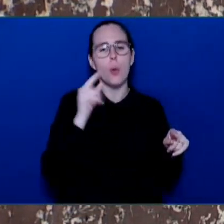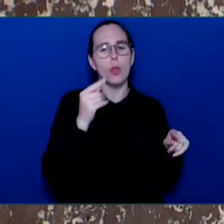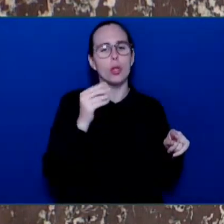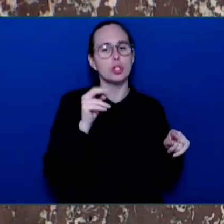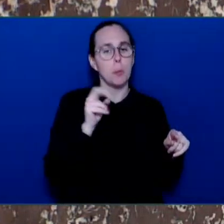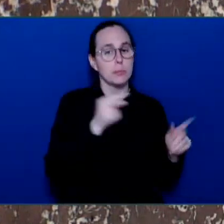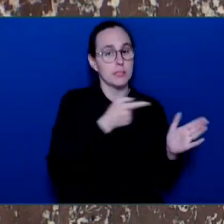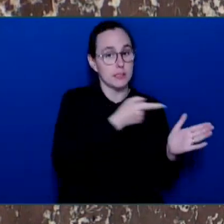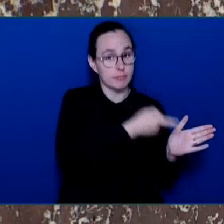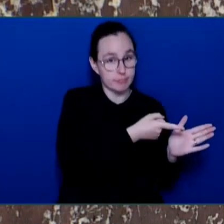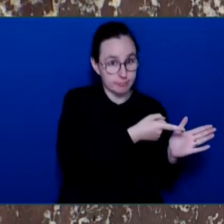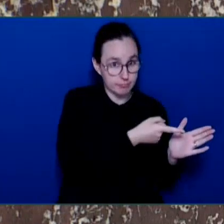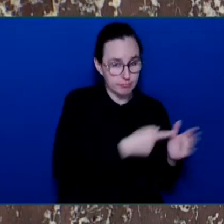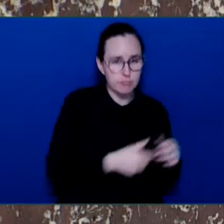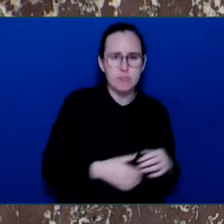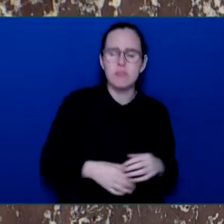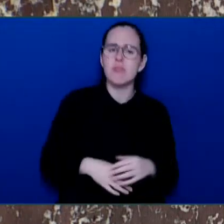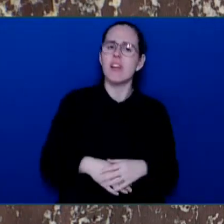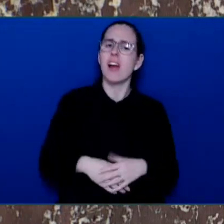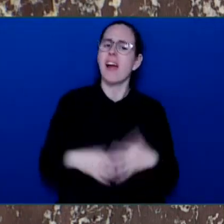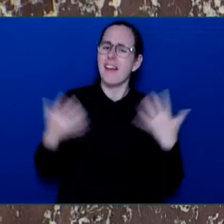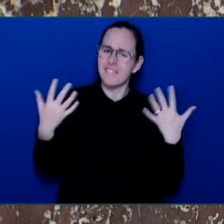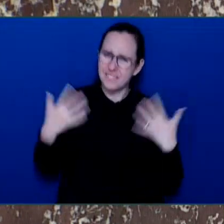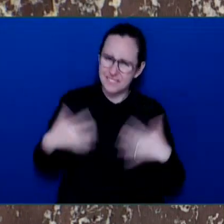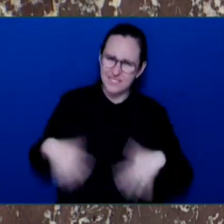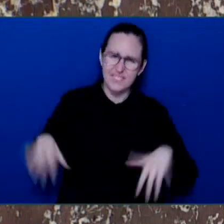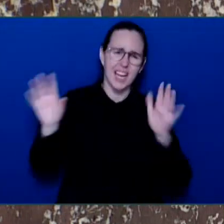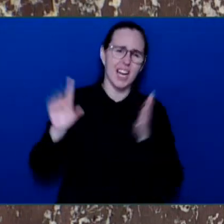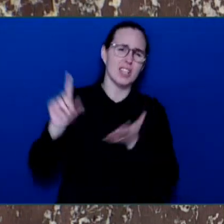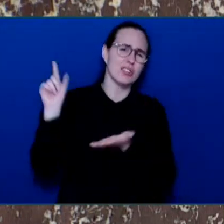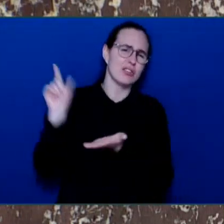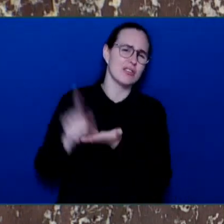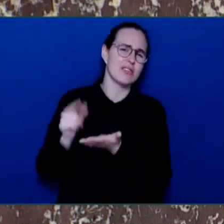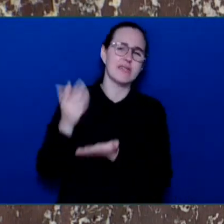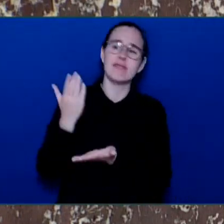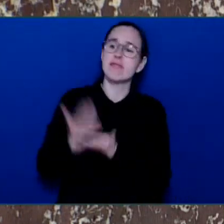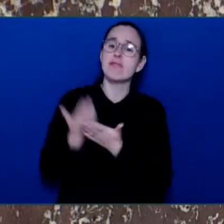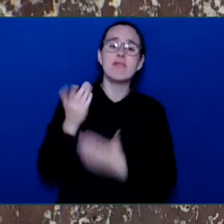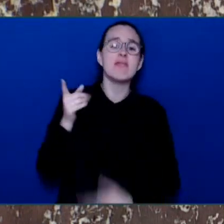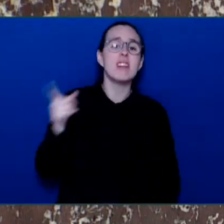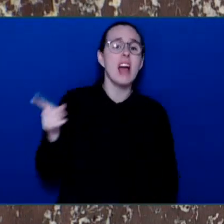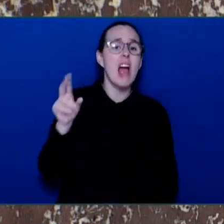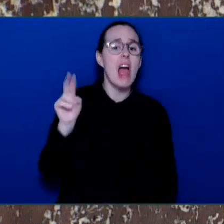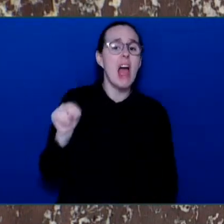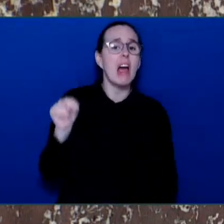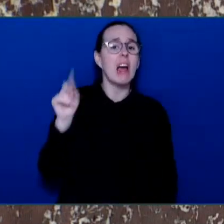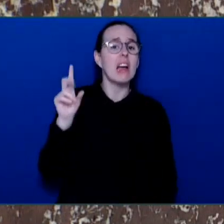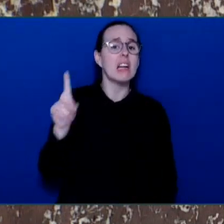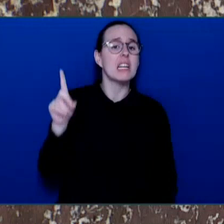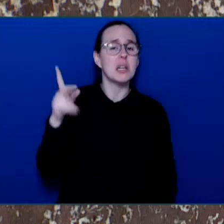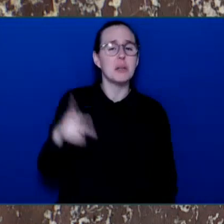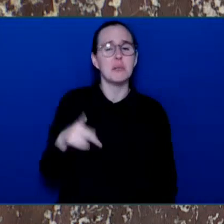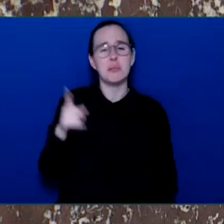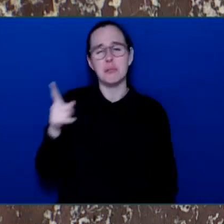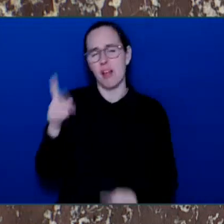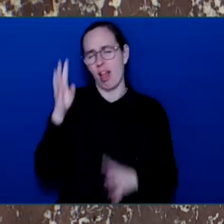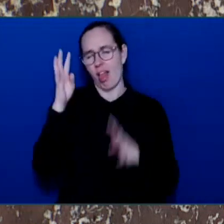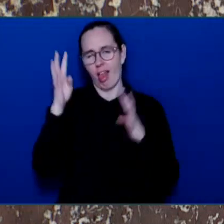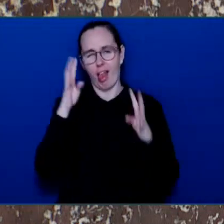disaster that will be ripping $11,000 per year out of people's household income by 2030.